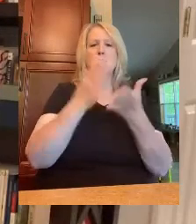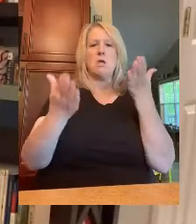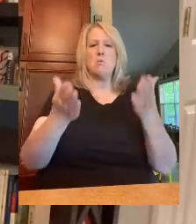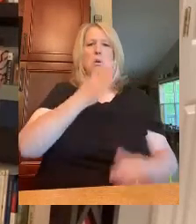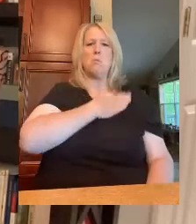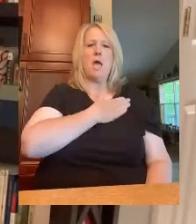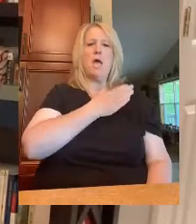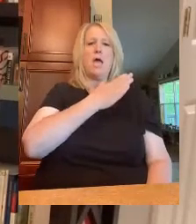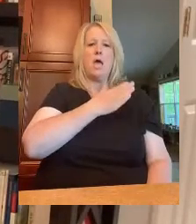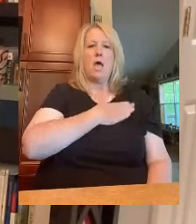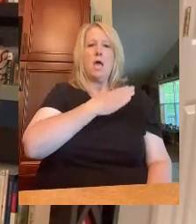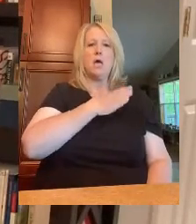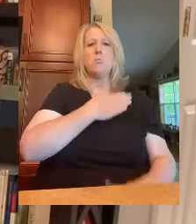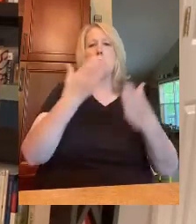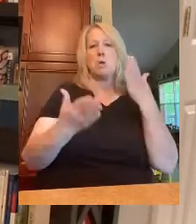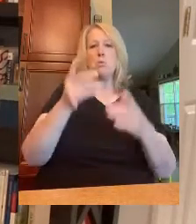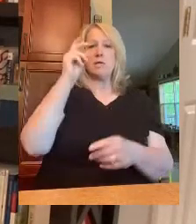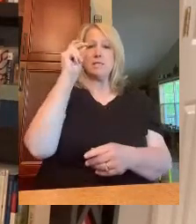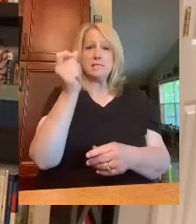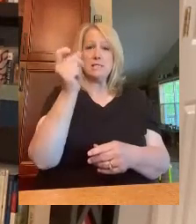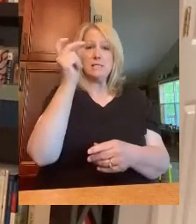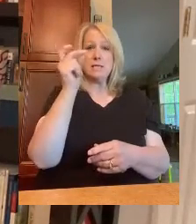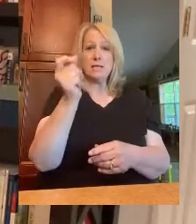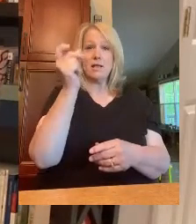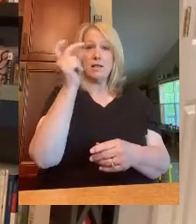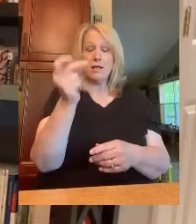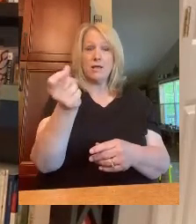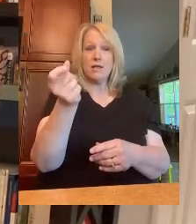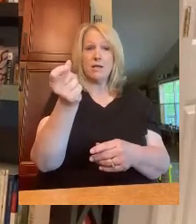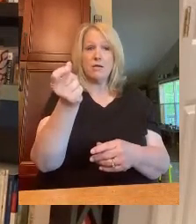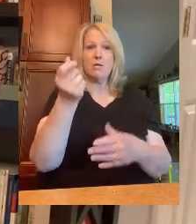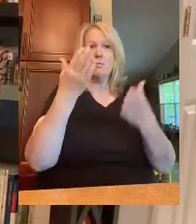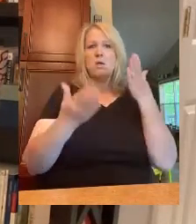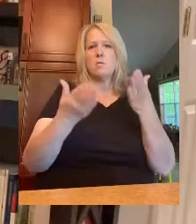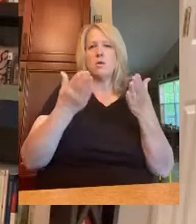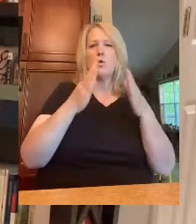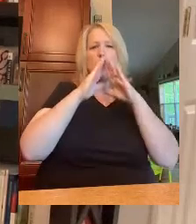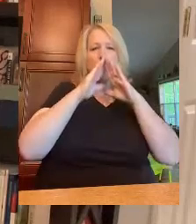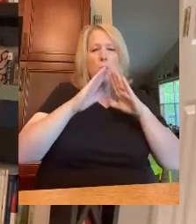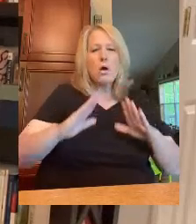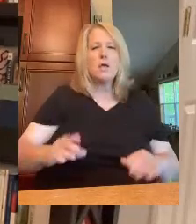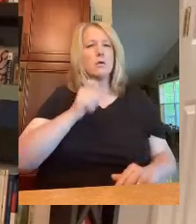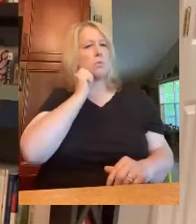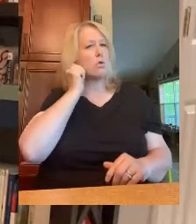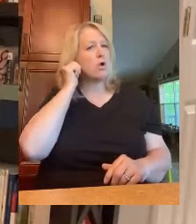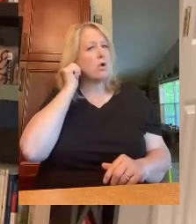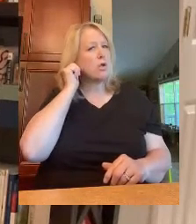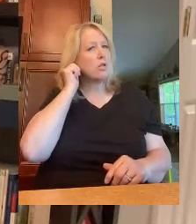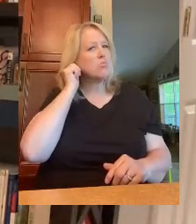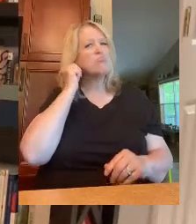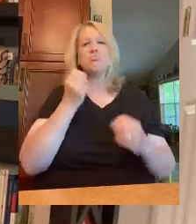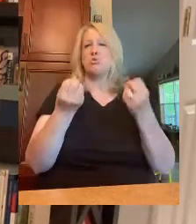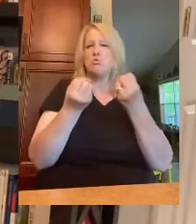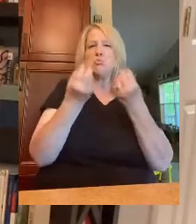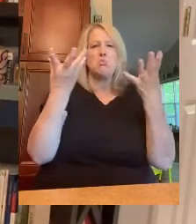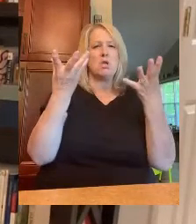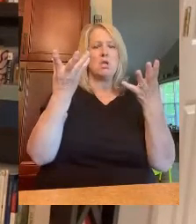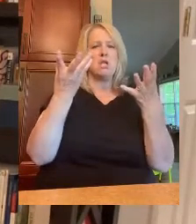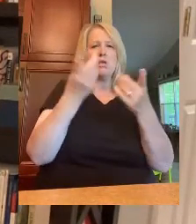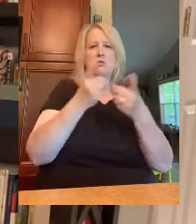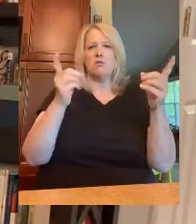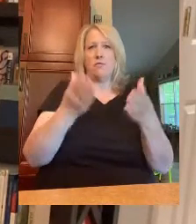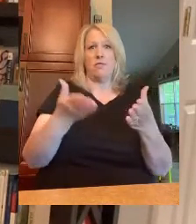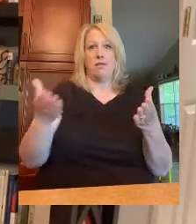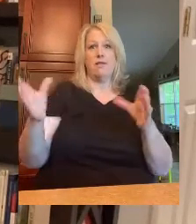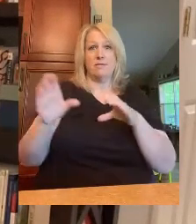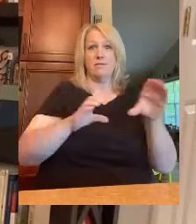like patting our chest or maybe snapping or maybe even something that is silent. We can pull our earlobes. There are lots of